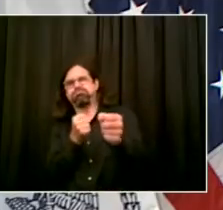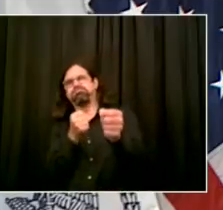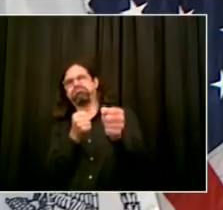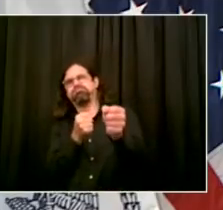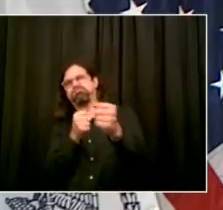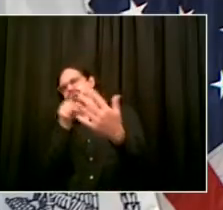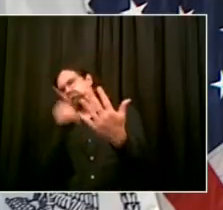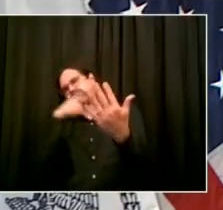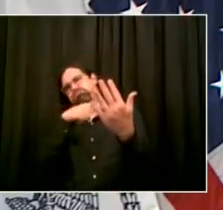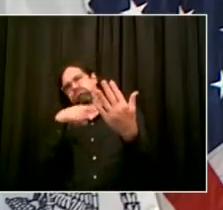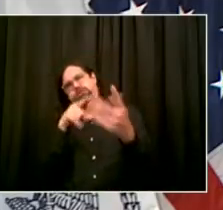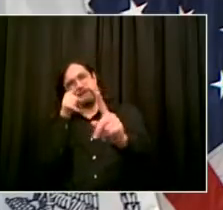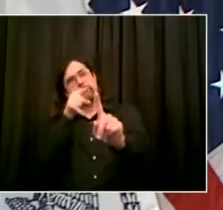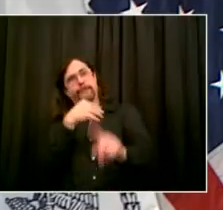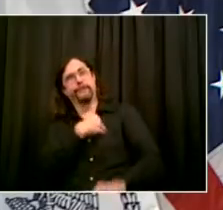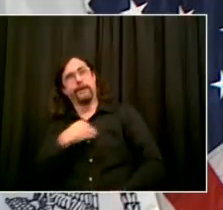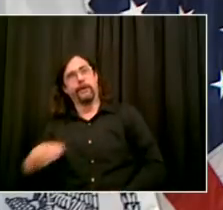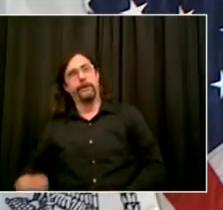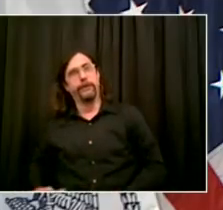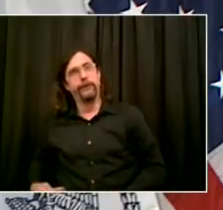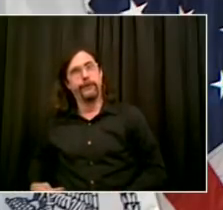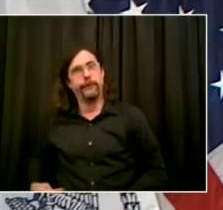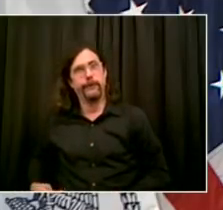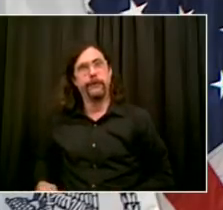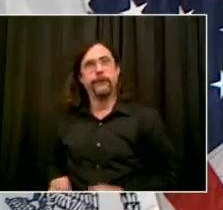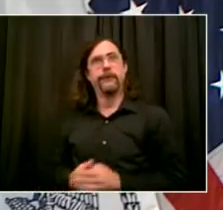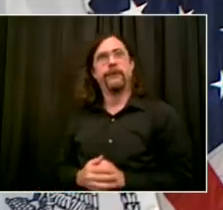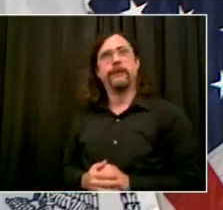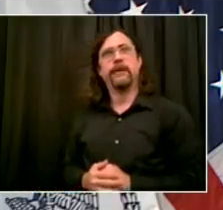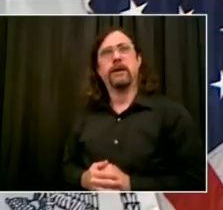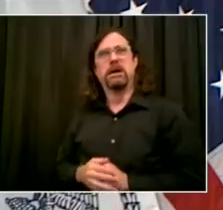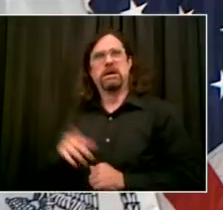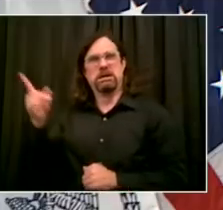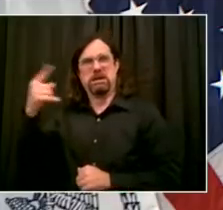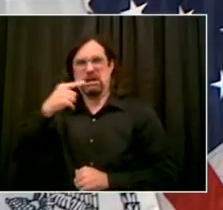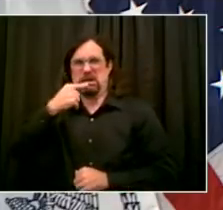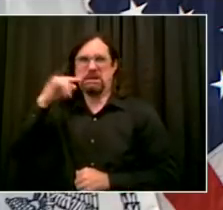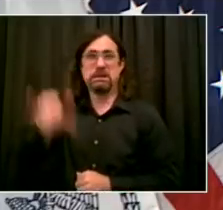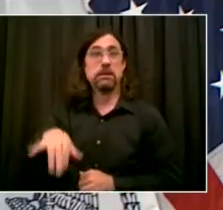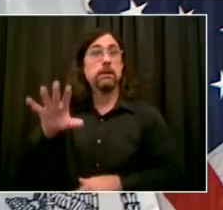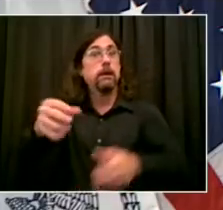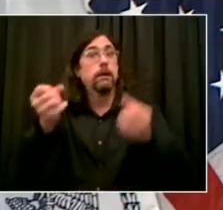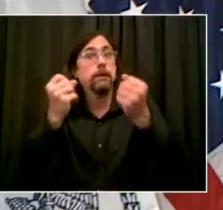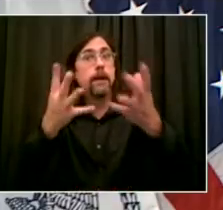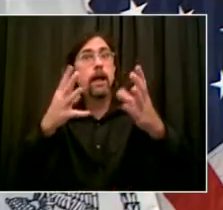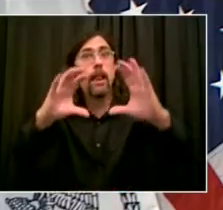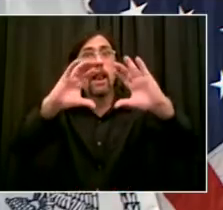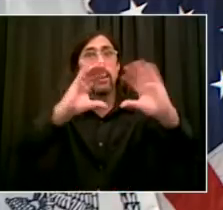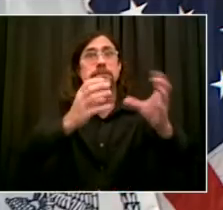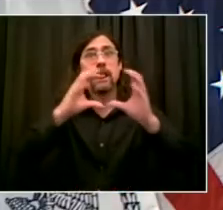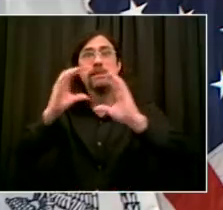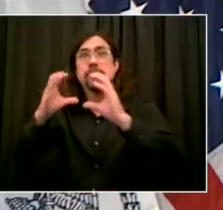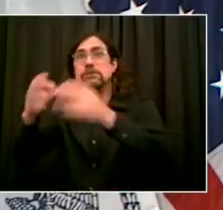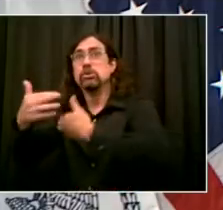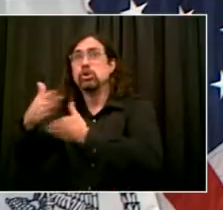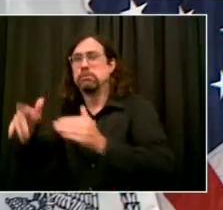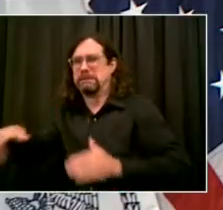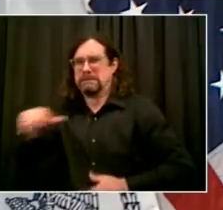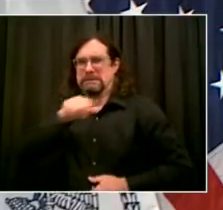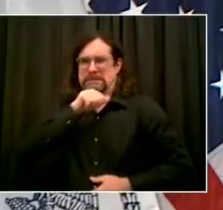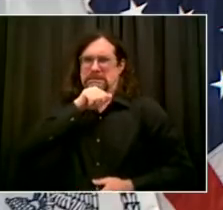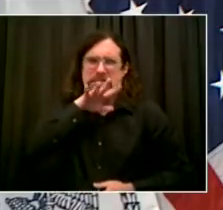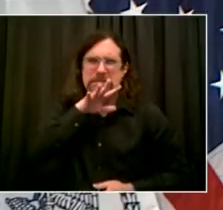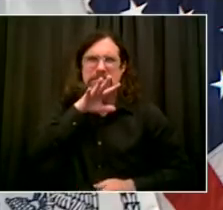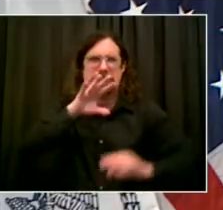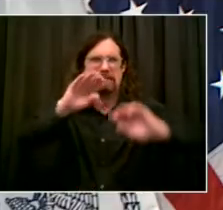that were in state-owned facilities, but he felt the city DOE should have